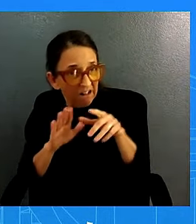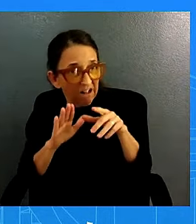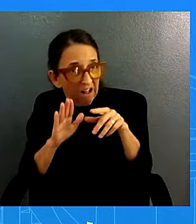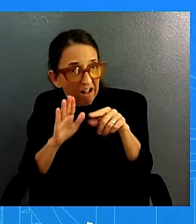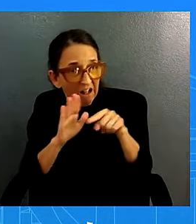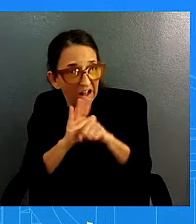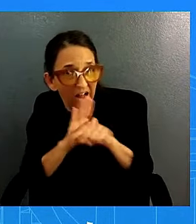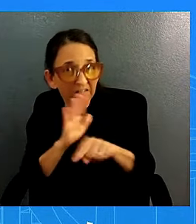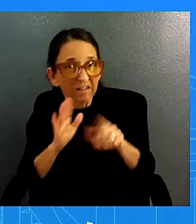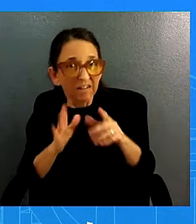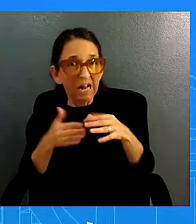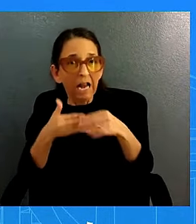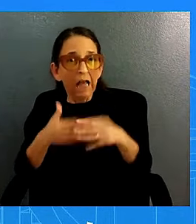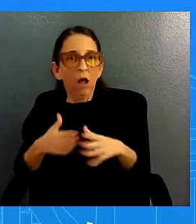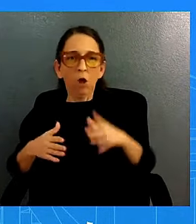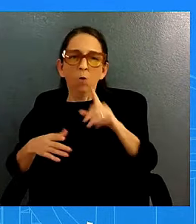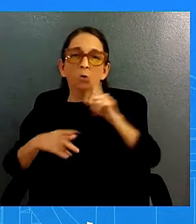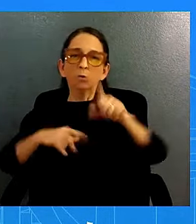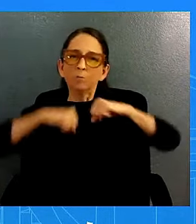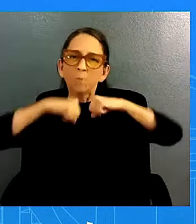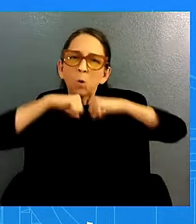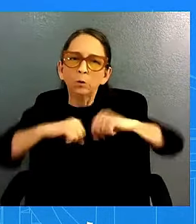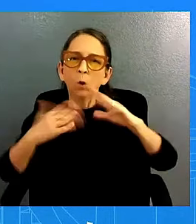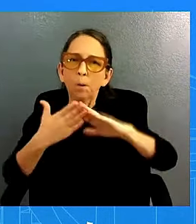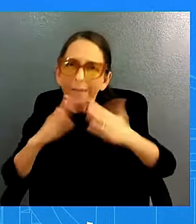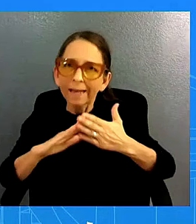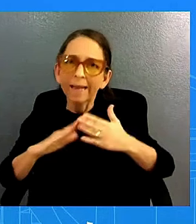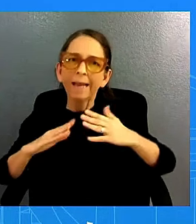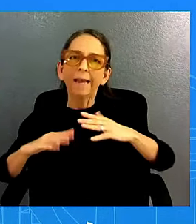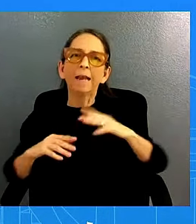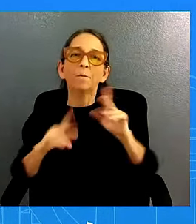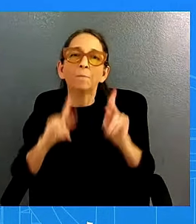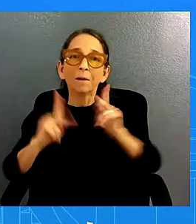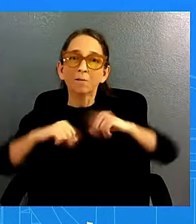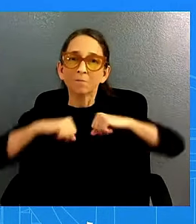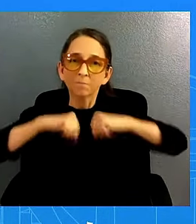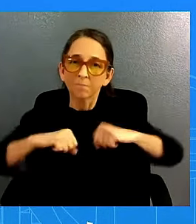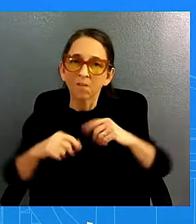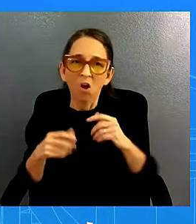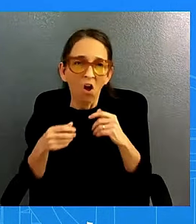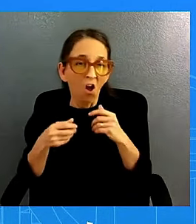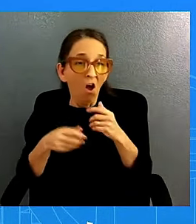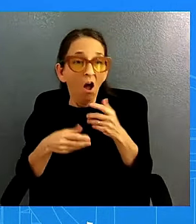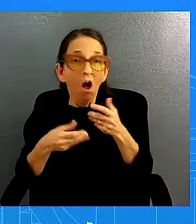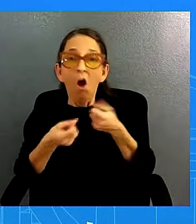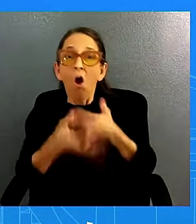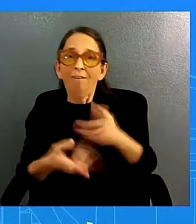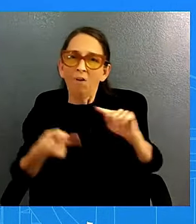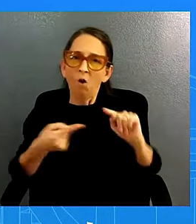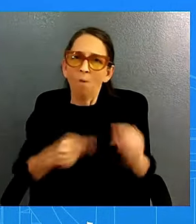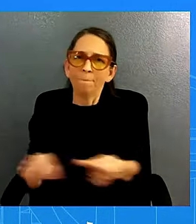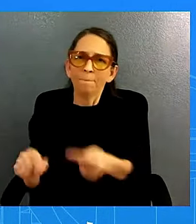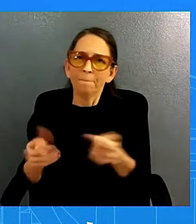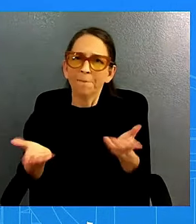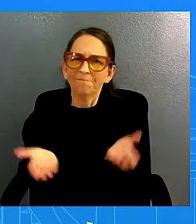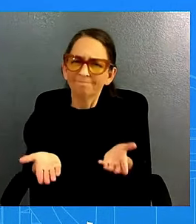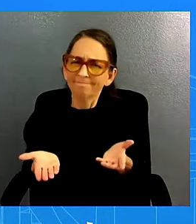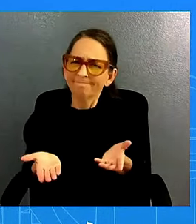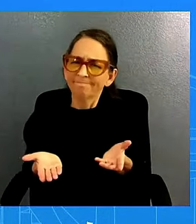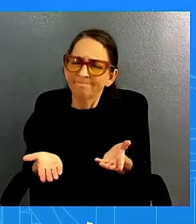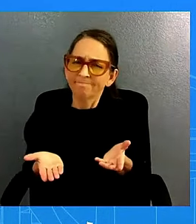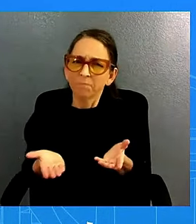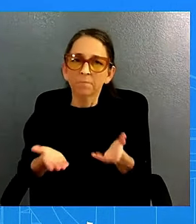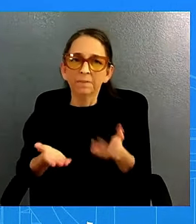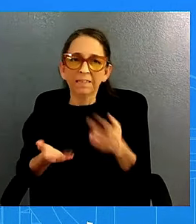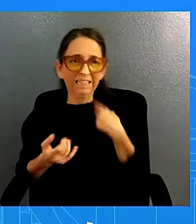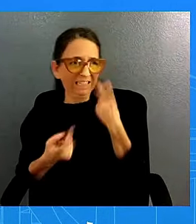uh communities and it causes harm it causes harm to everyone uh and as you can see from the actions that they have to take